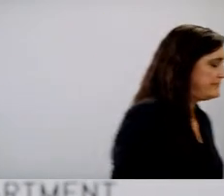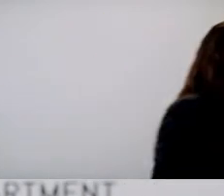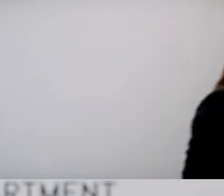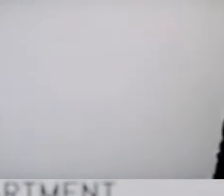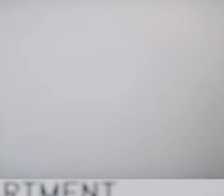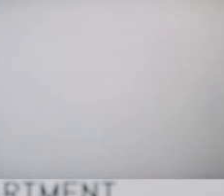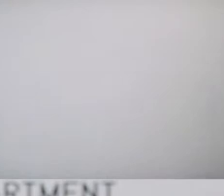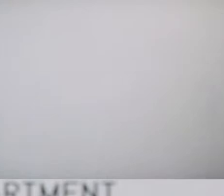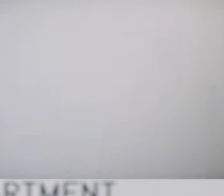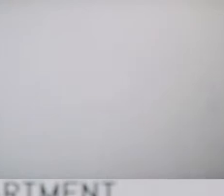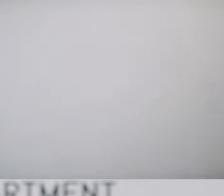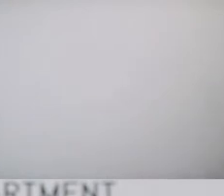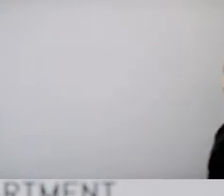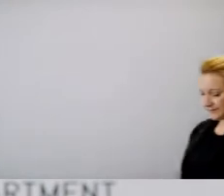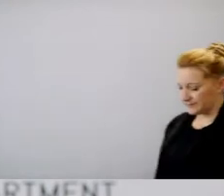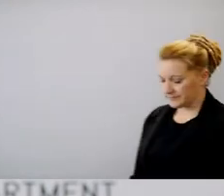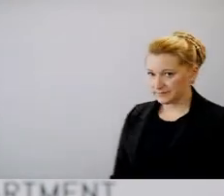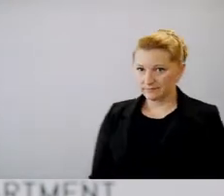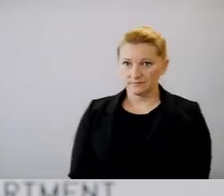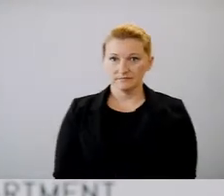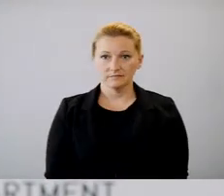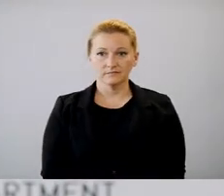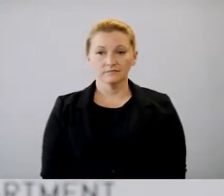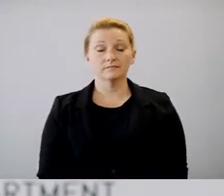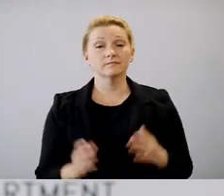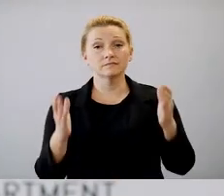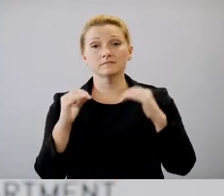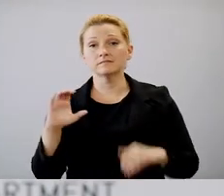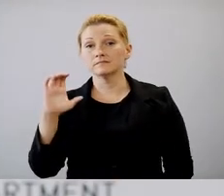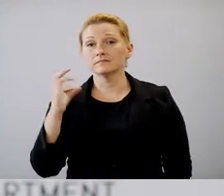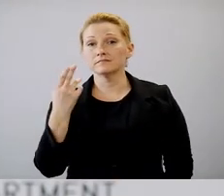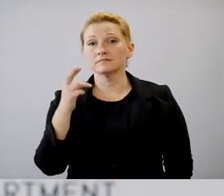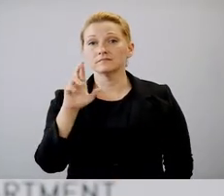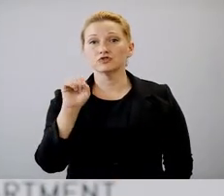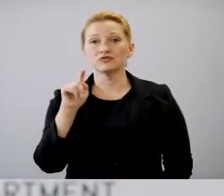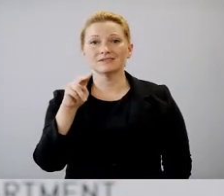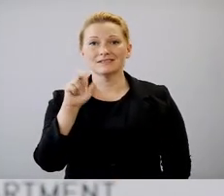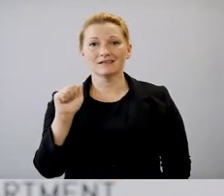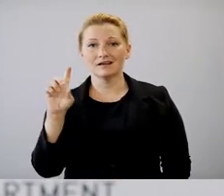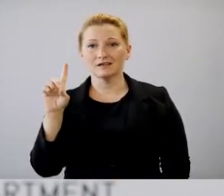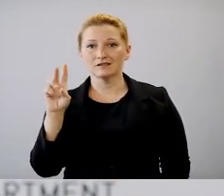Okay. Thank you. Thank you. Christina Durant. Hello.